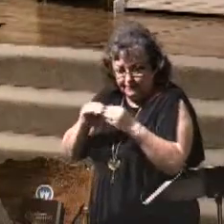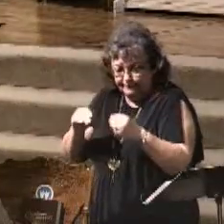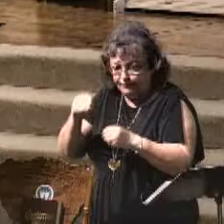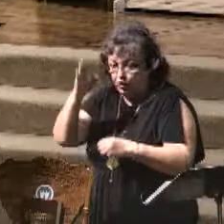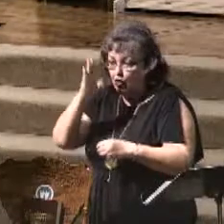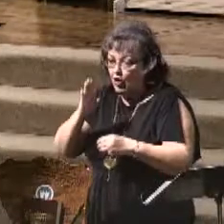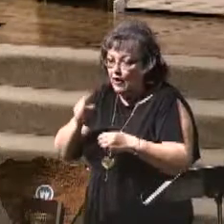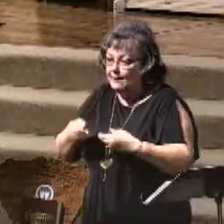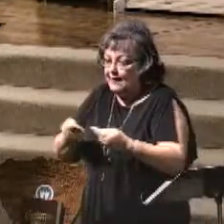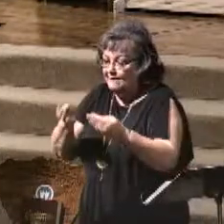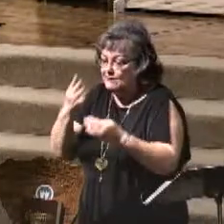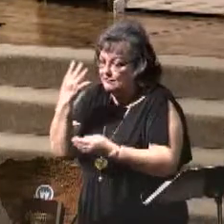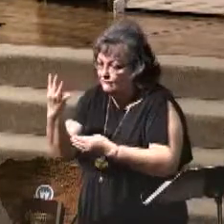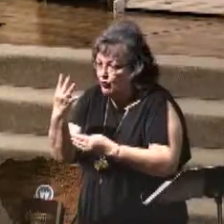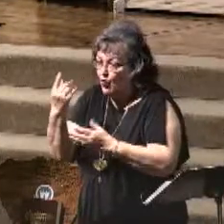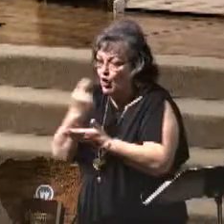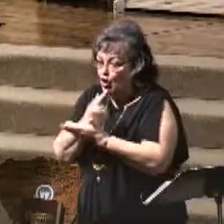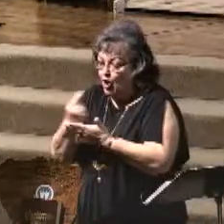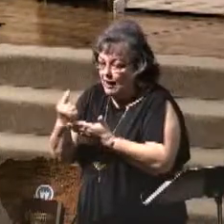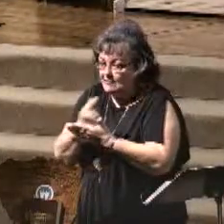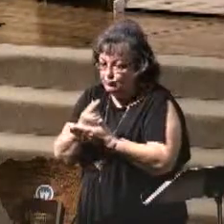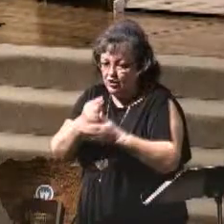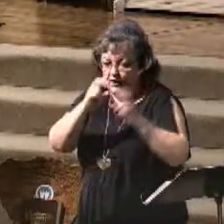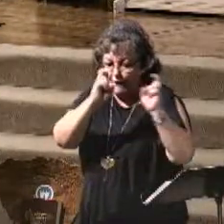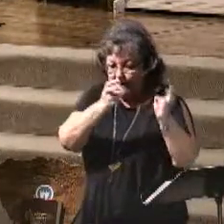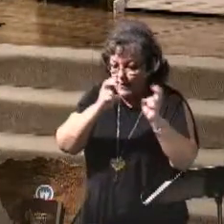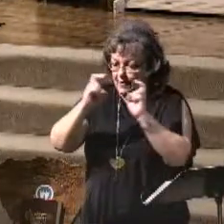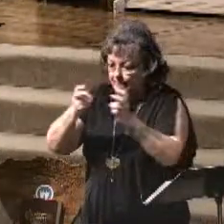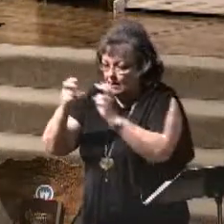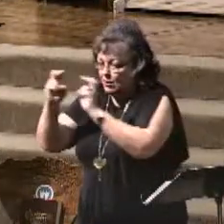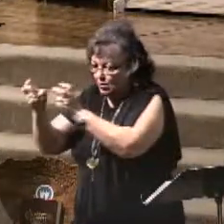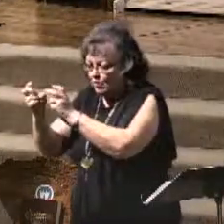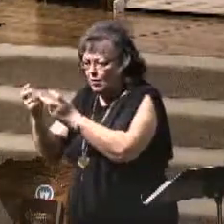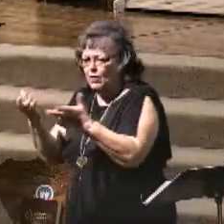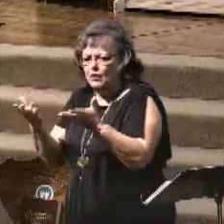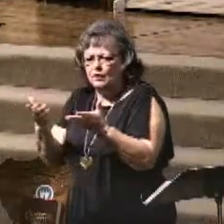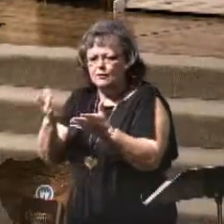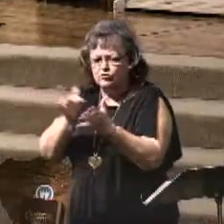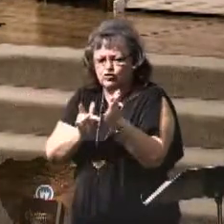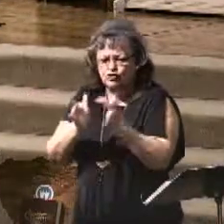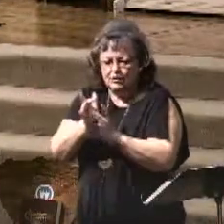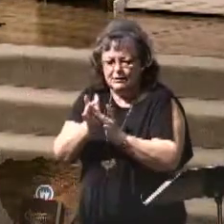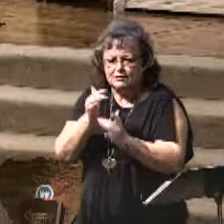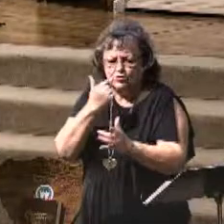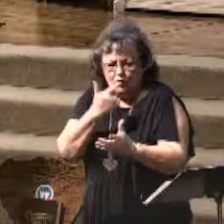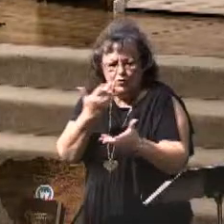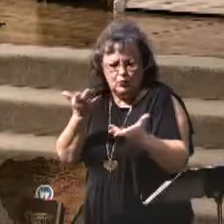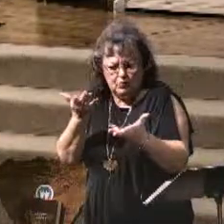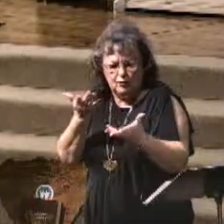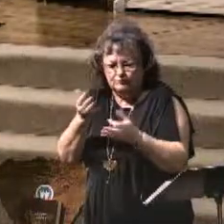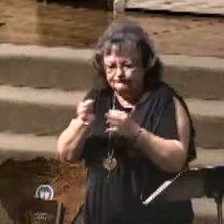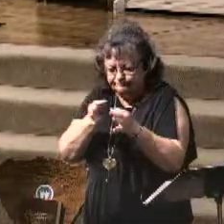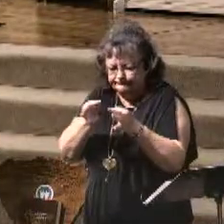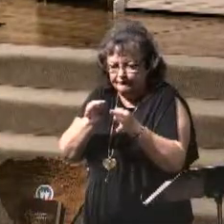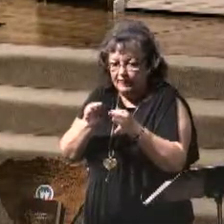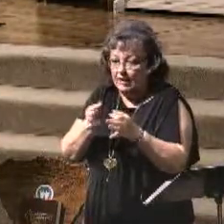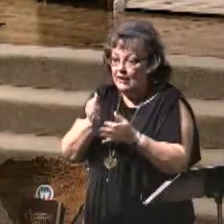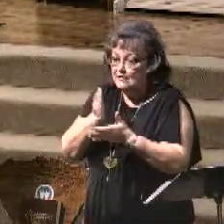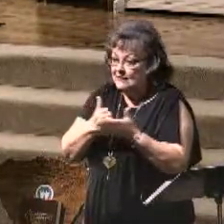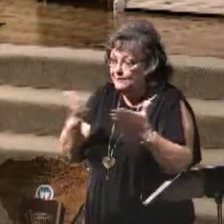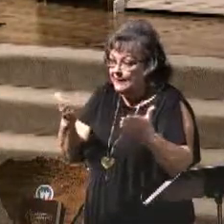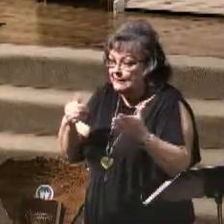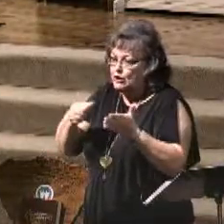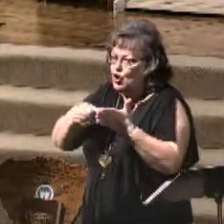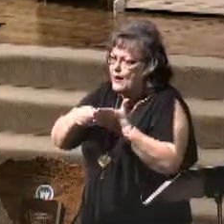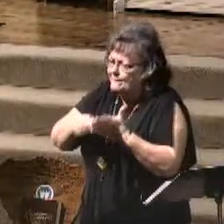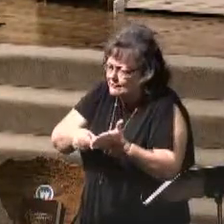Gospels, and there's a theme about who Jesus Christ in each one of those Gospels. Therefore, there are some things that are emphasized